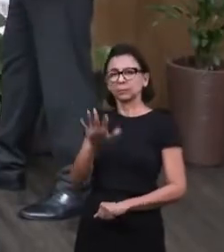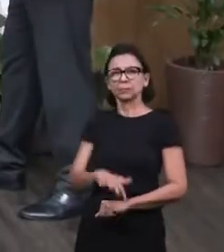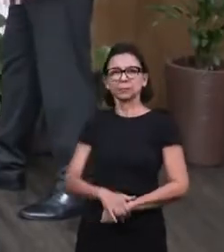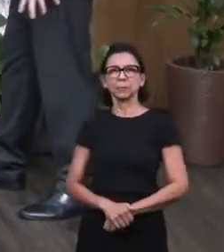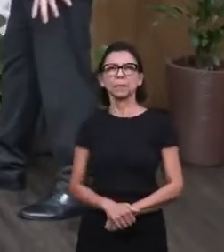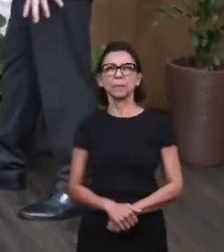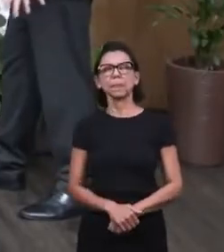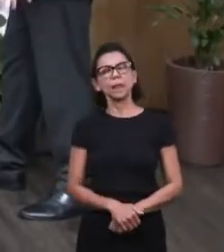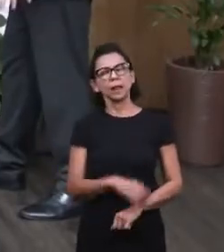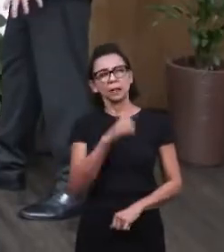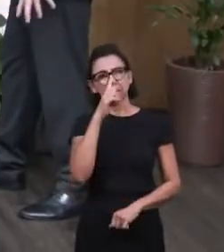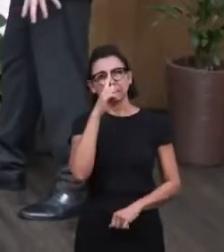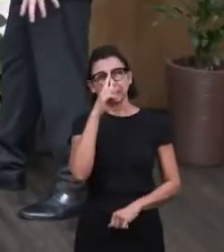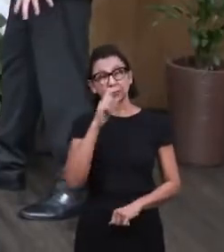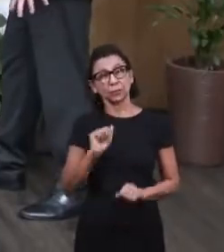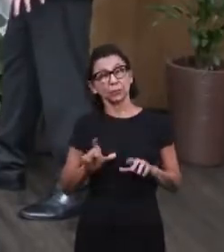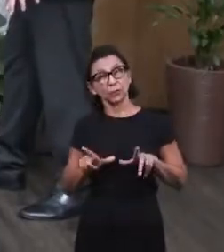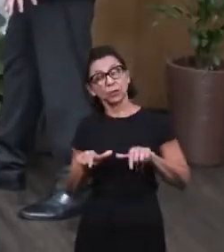to Cana of Galilee.